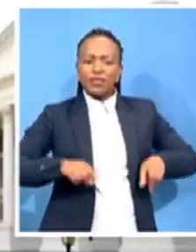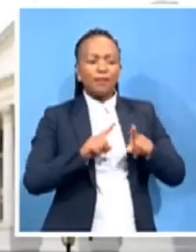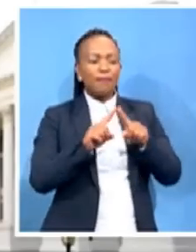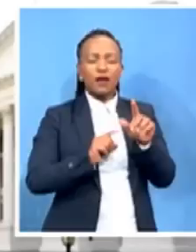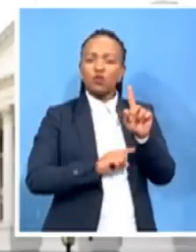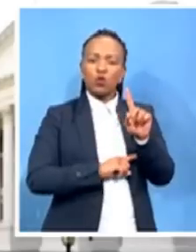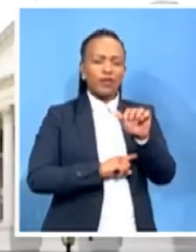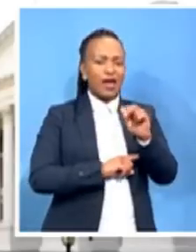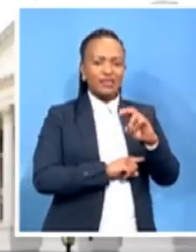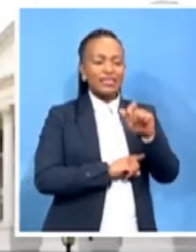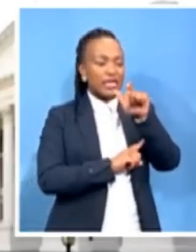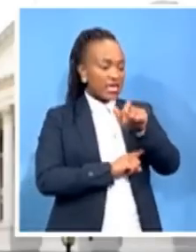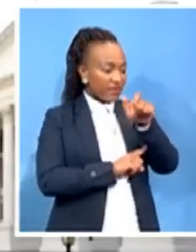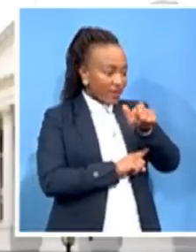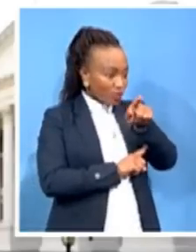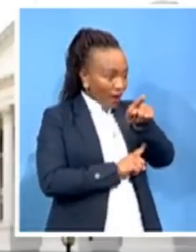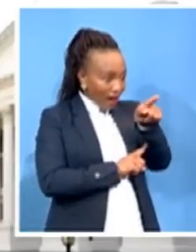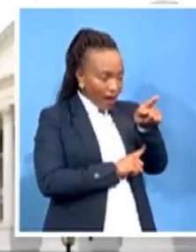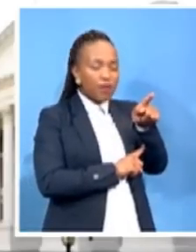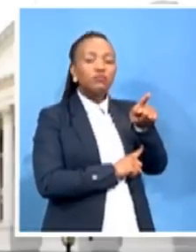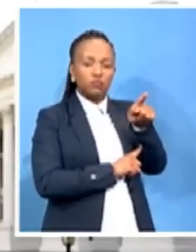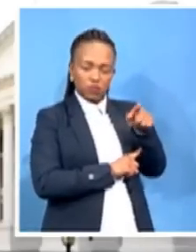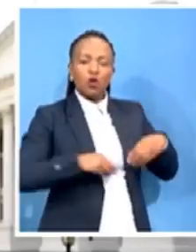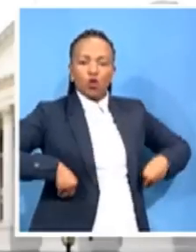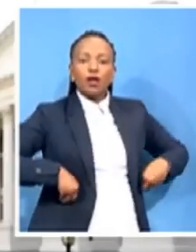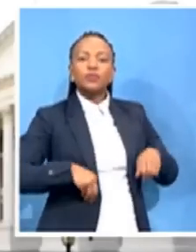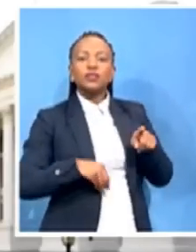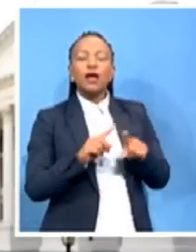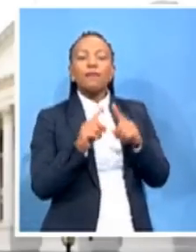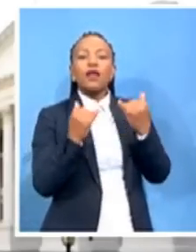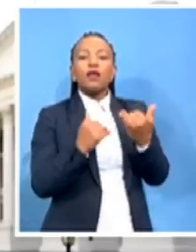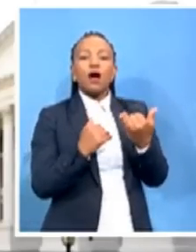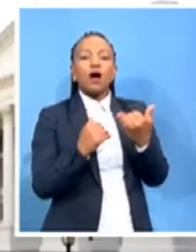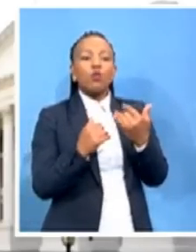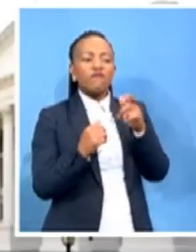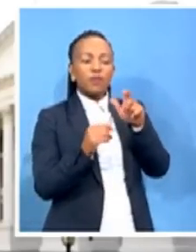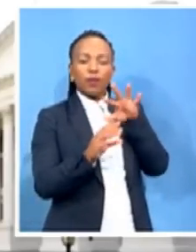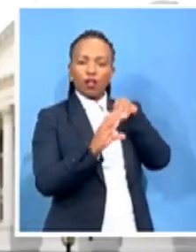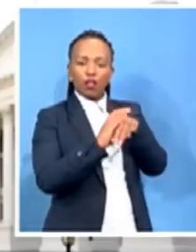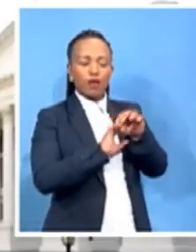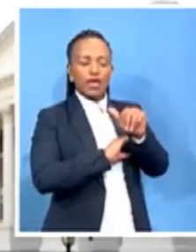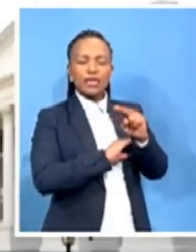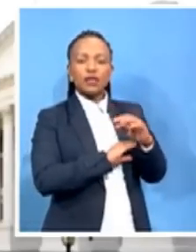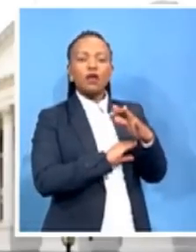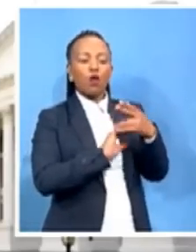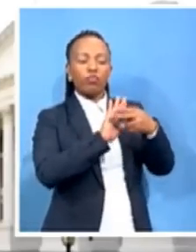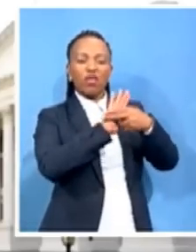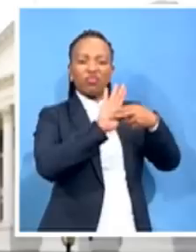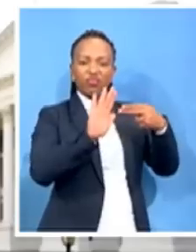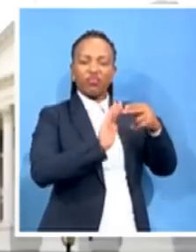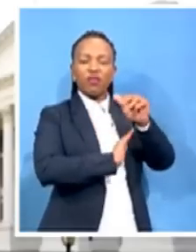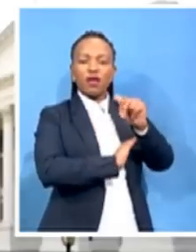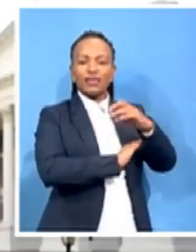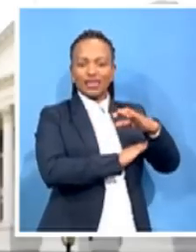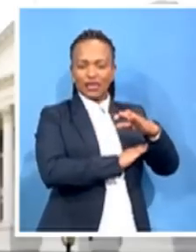as such, the name of the organization can introduce repute. But the African National Congress, that is why it has taken a step, a